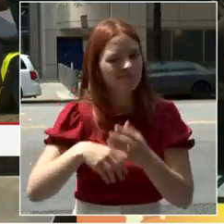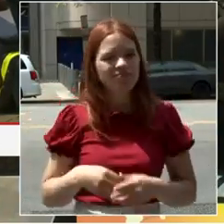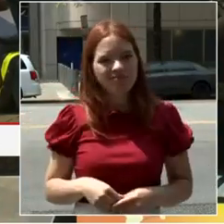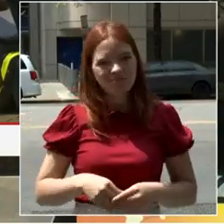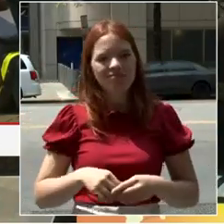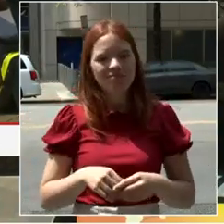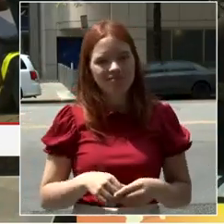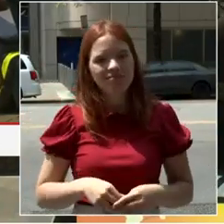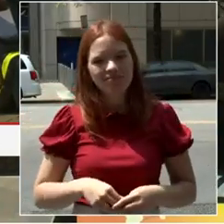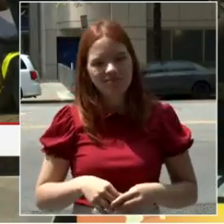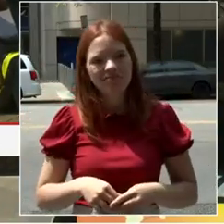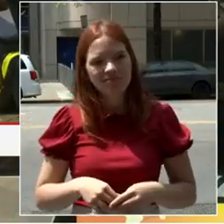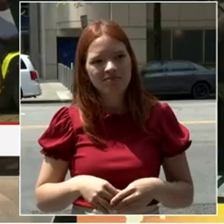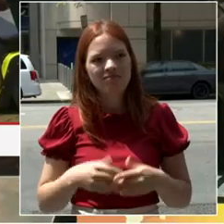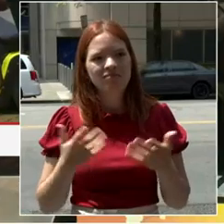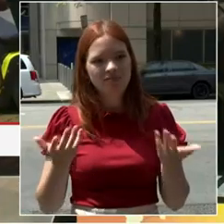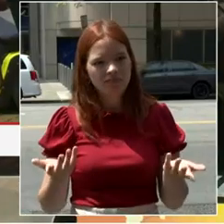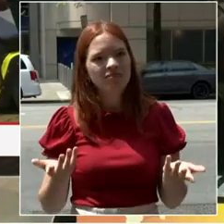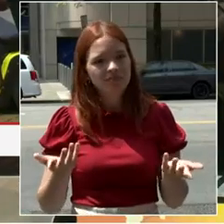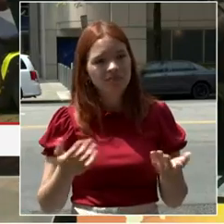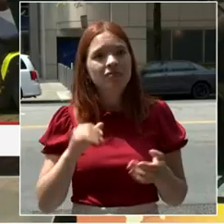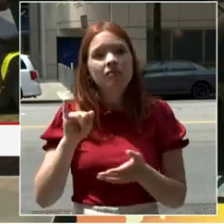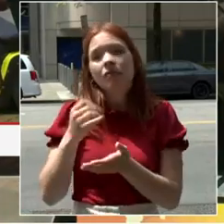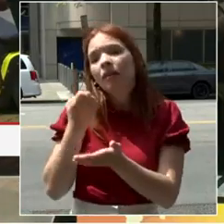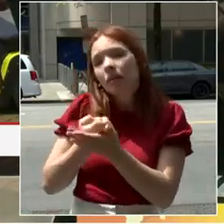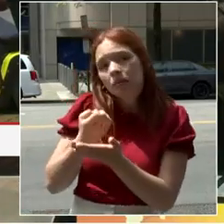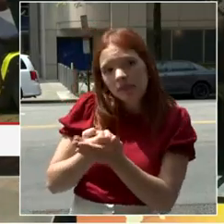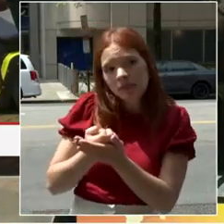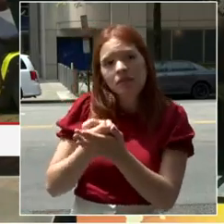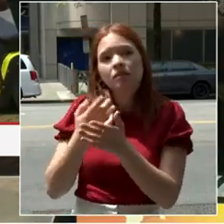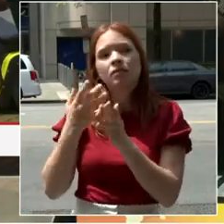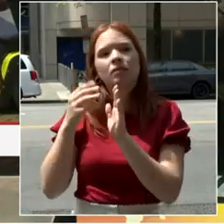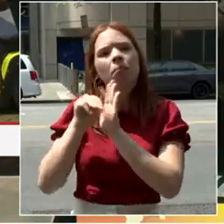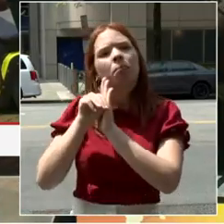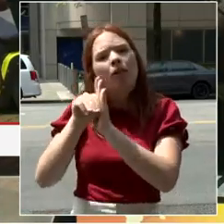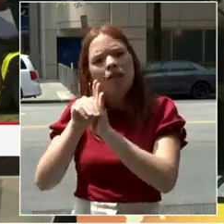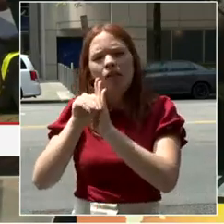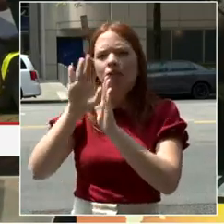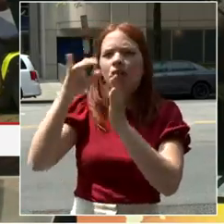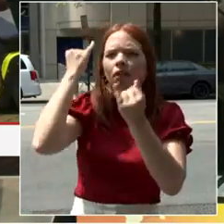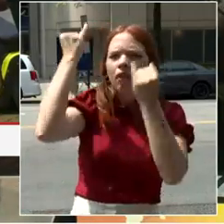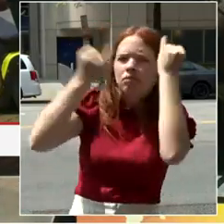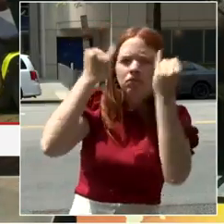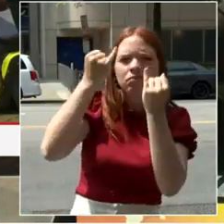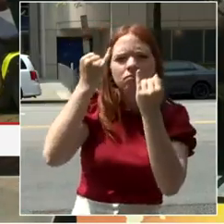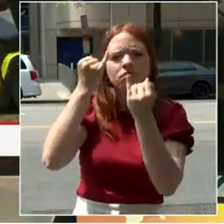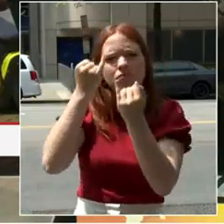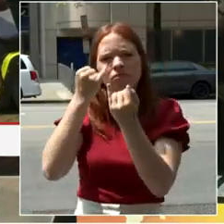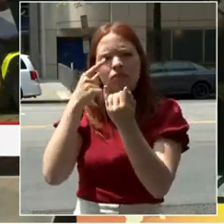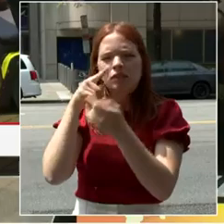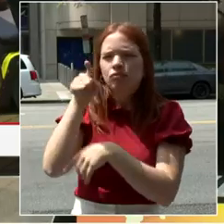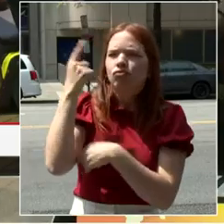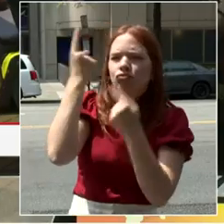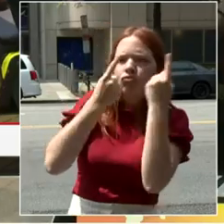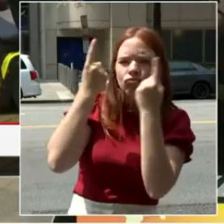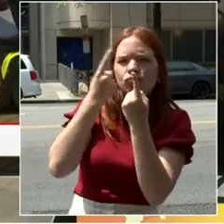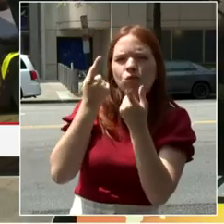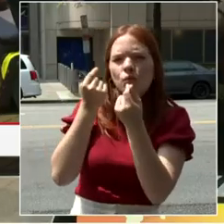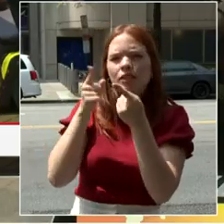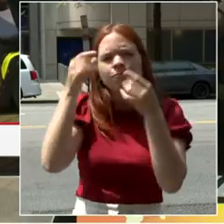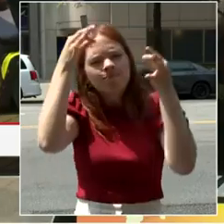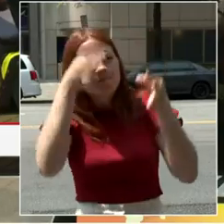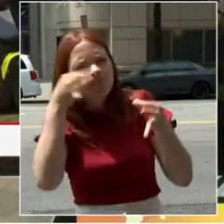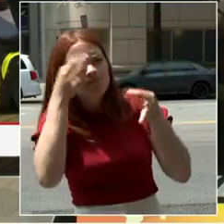create economic models for potential interventions. It will determine the impacts of those interventions.